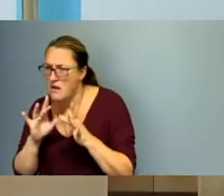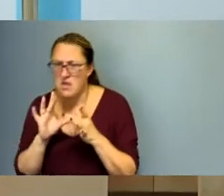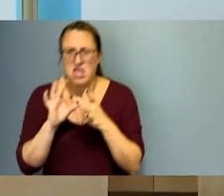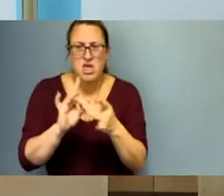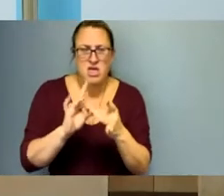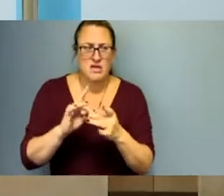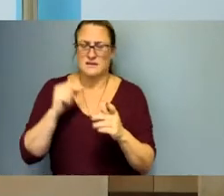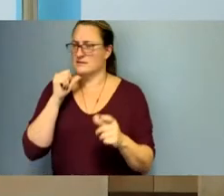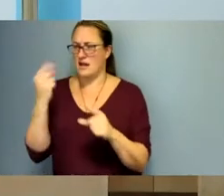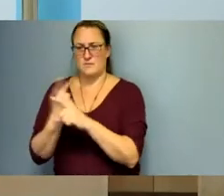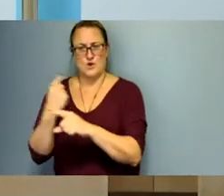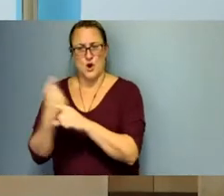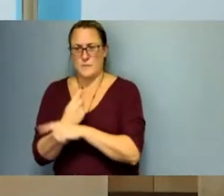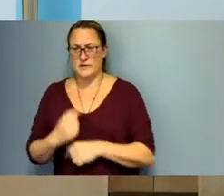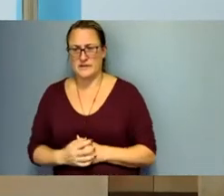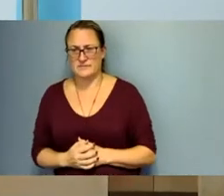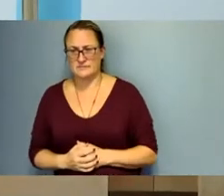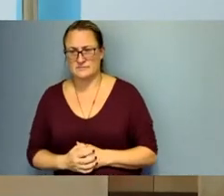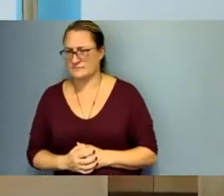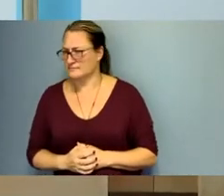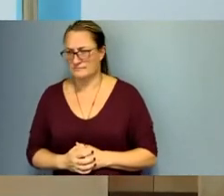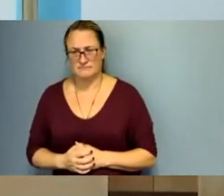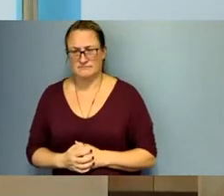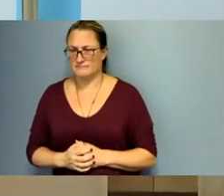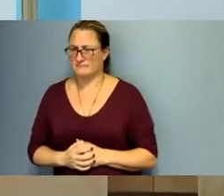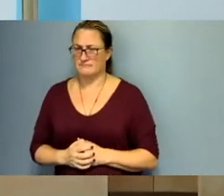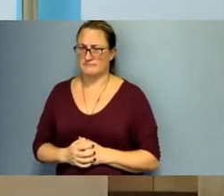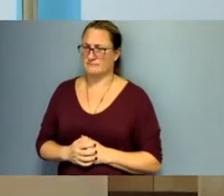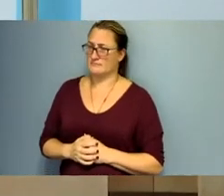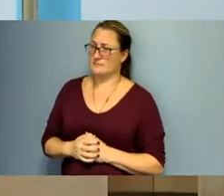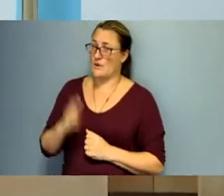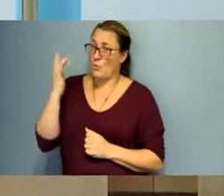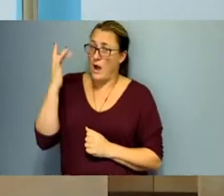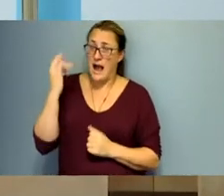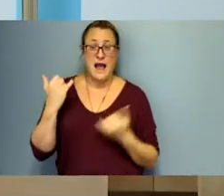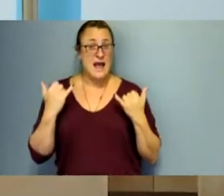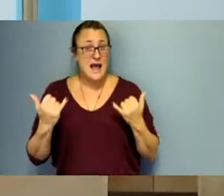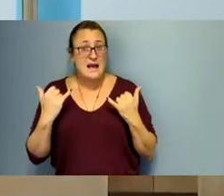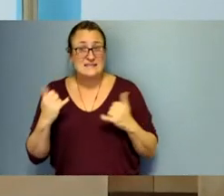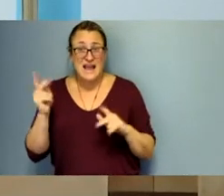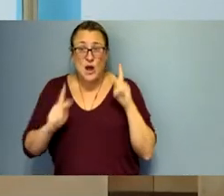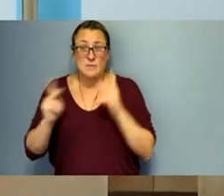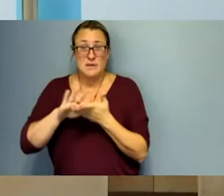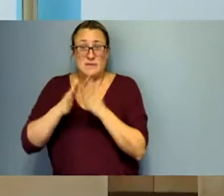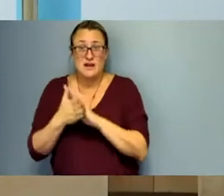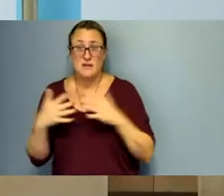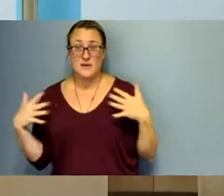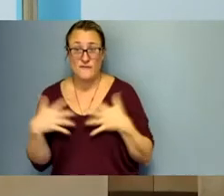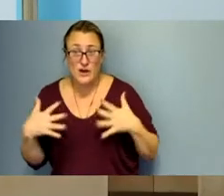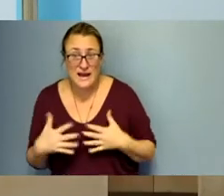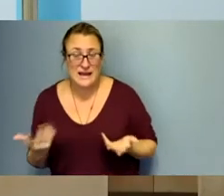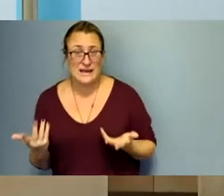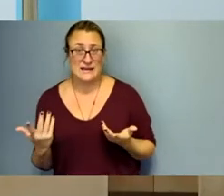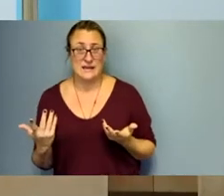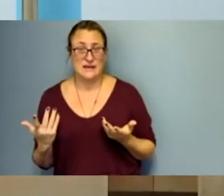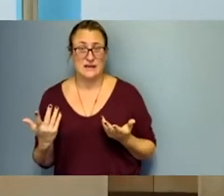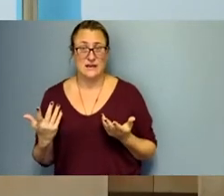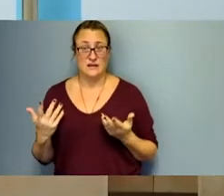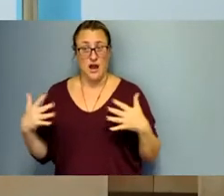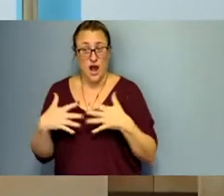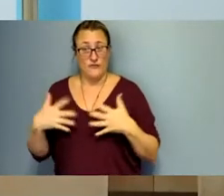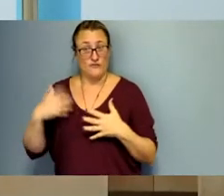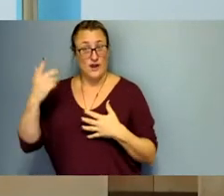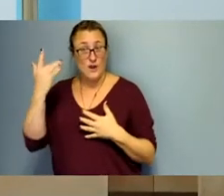it gets to the point where people are afraid and we can't have a county that's afraid because people make up stories